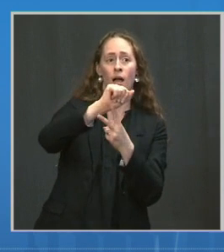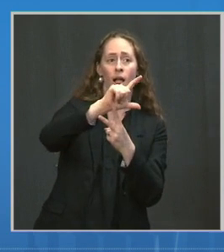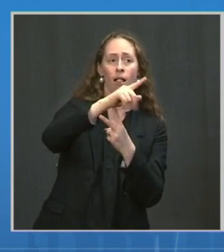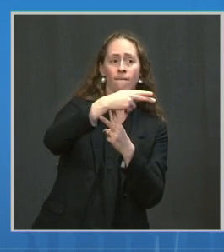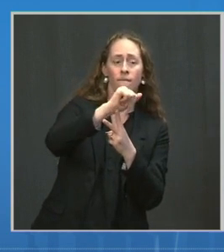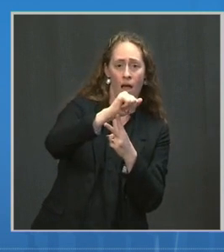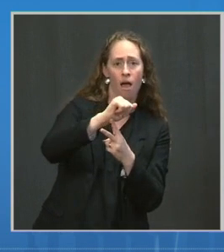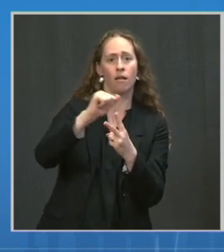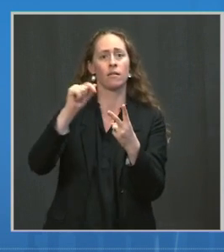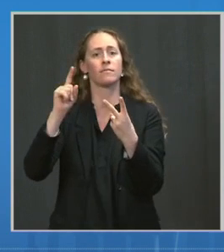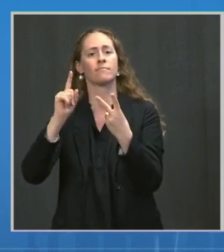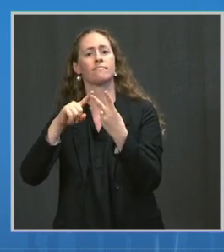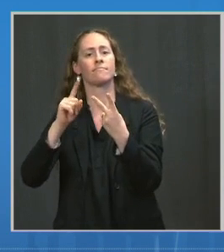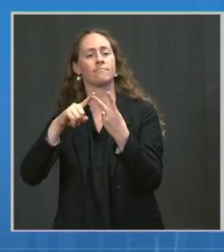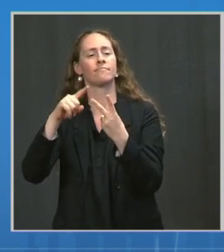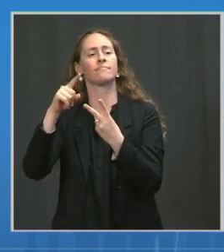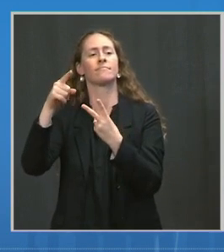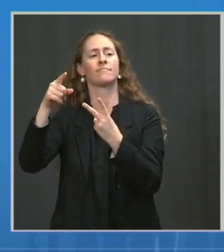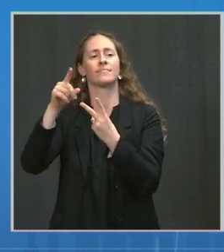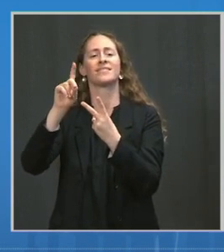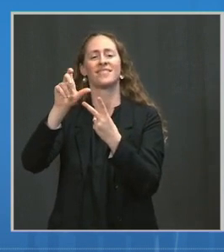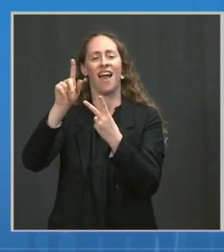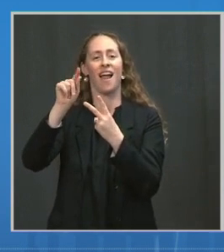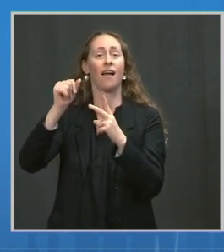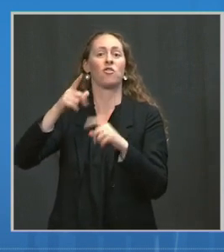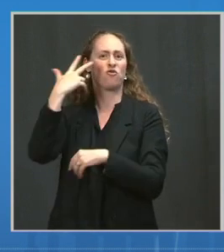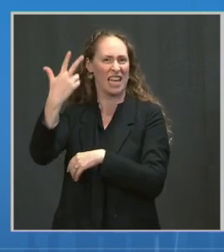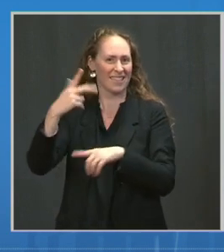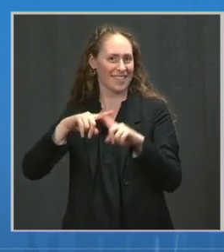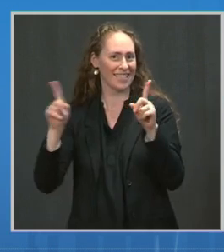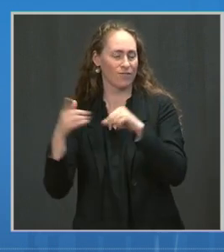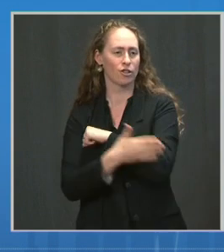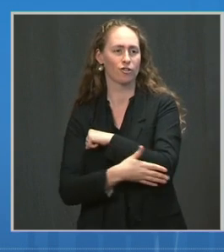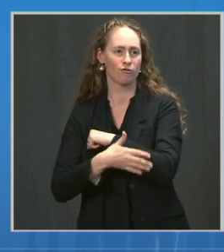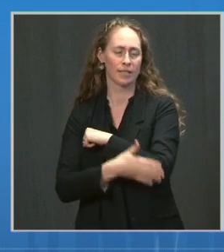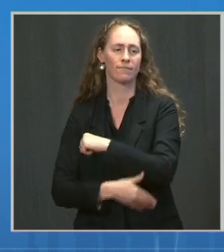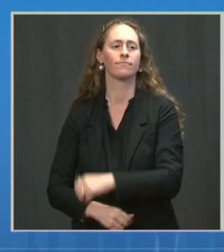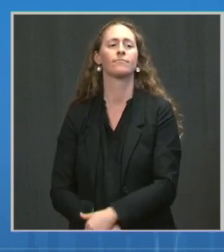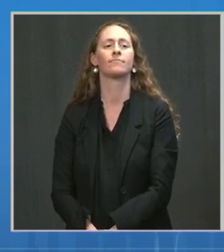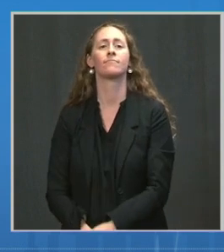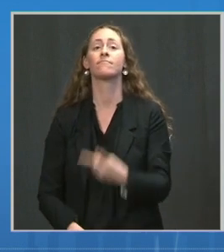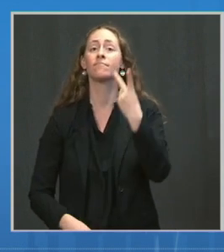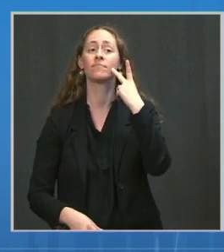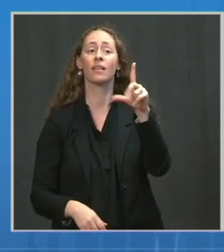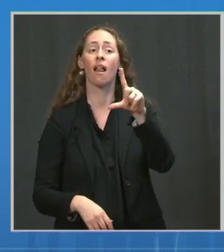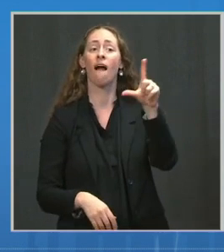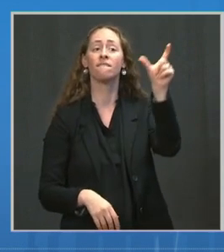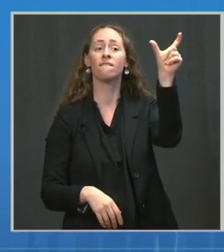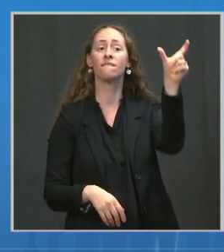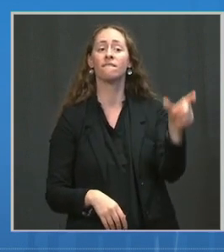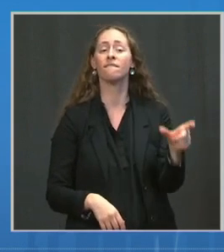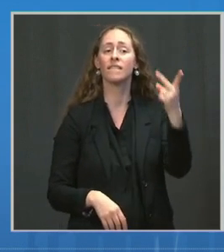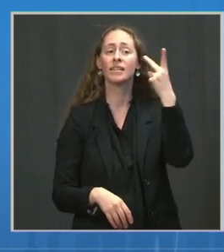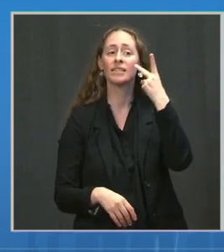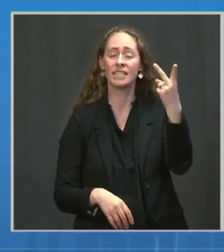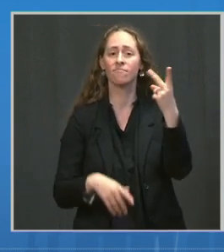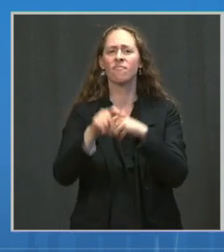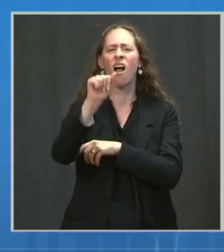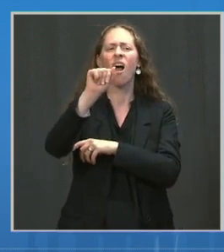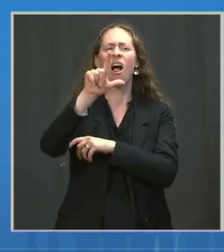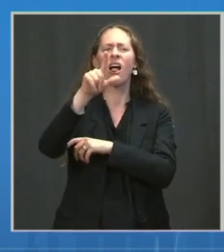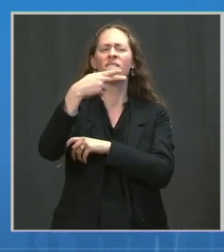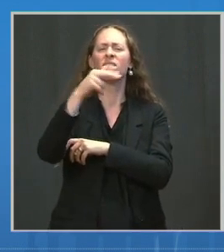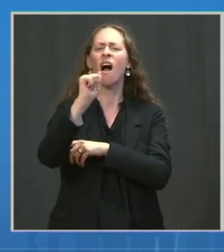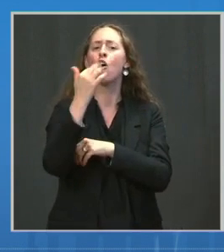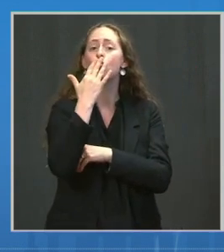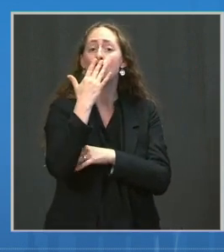The data on the left are essentially the data I just showed you. Alpha now is in blue and delta is